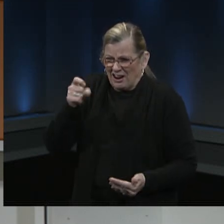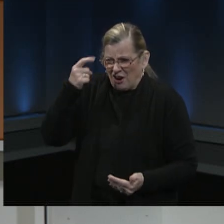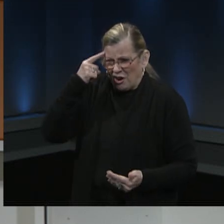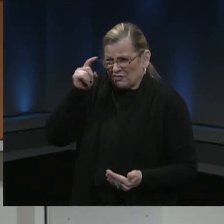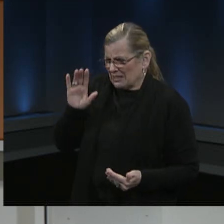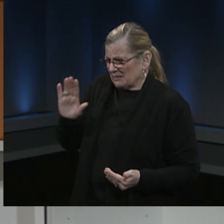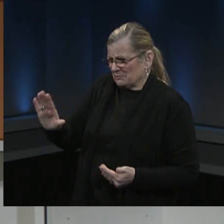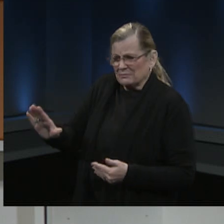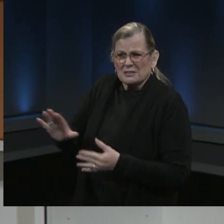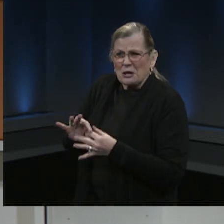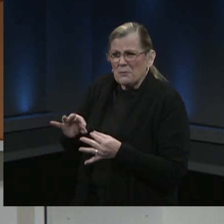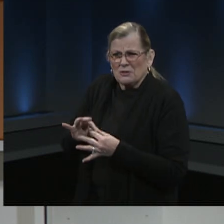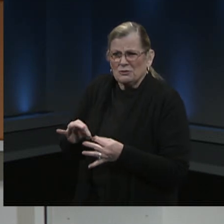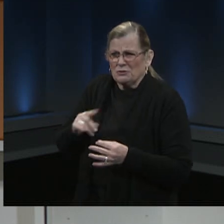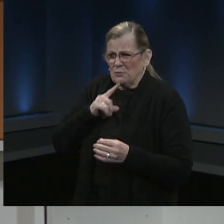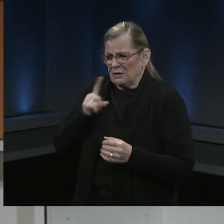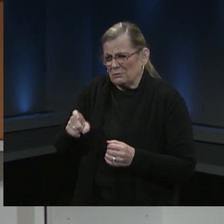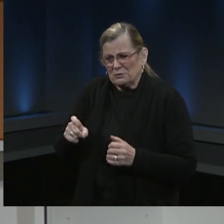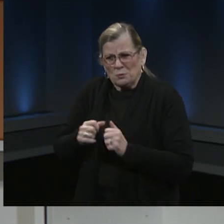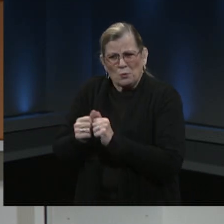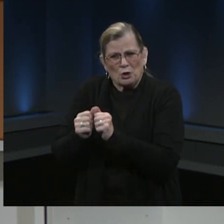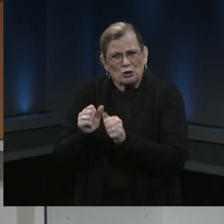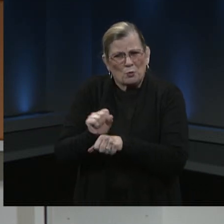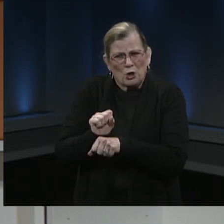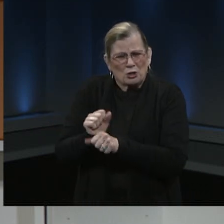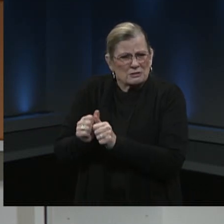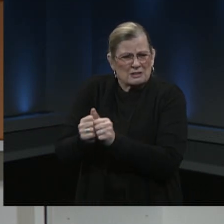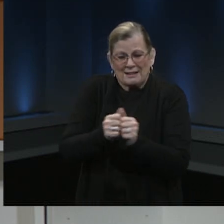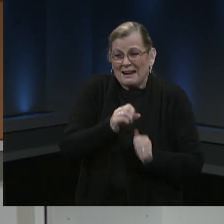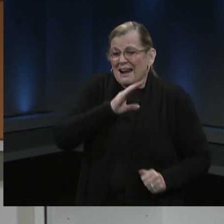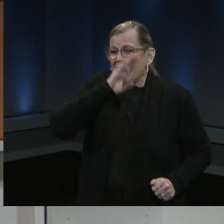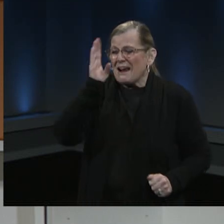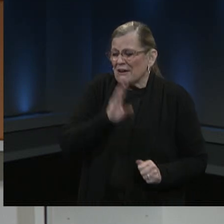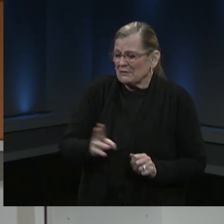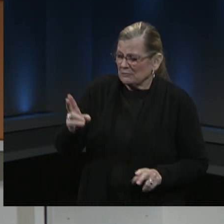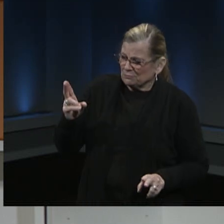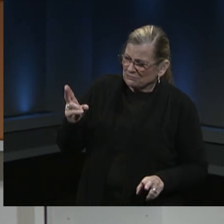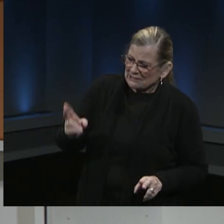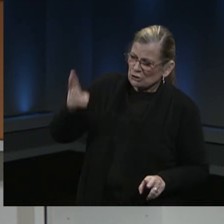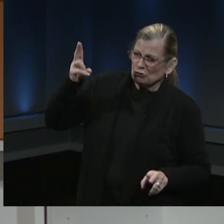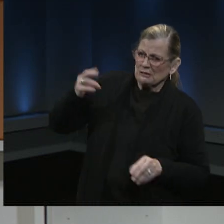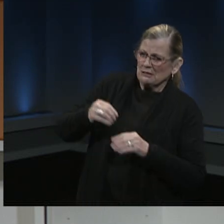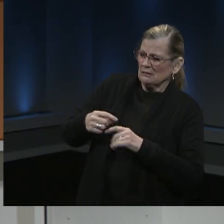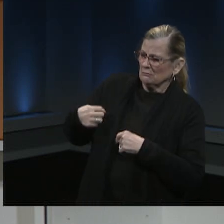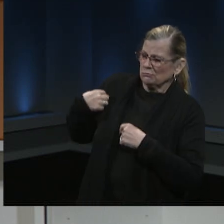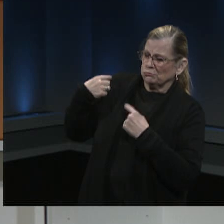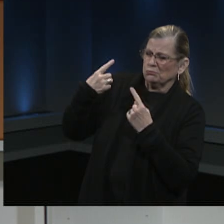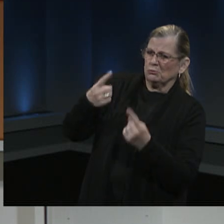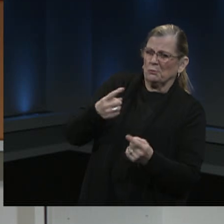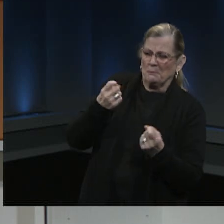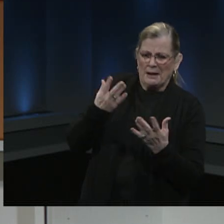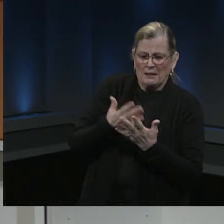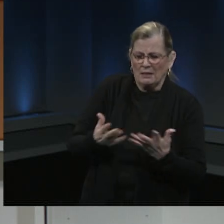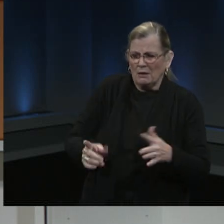This has never been done before. There are going to be some bumps along the way and we ask for your patience as we all work toward the goal